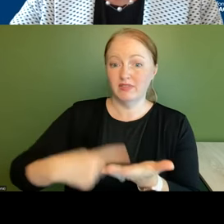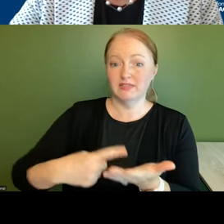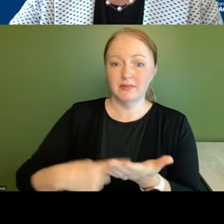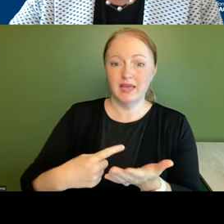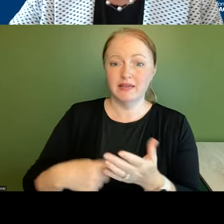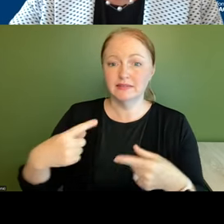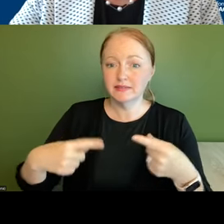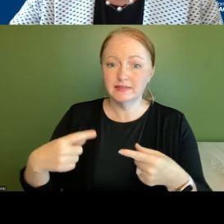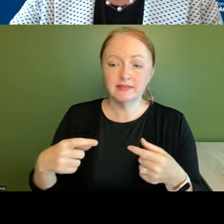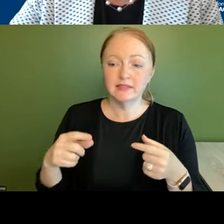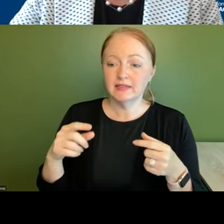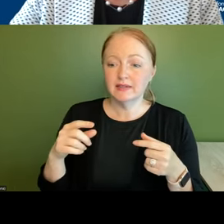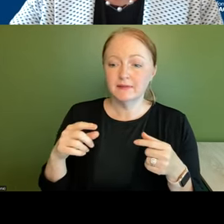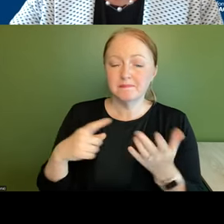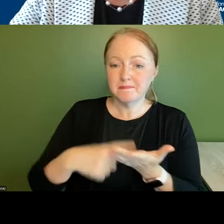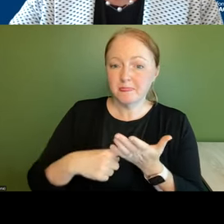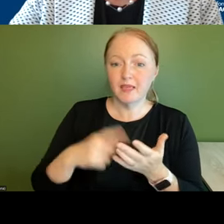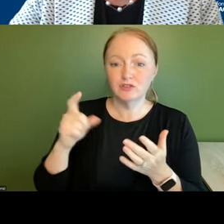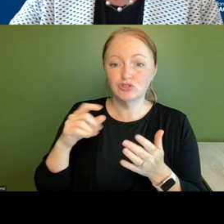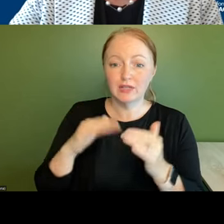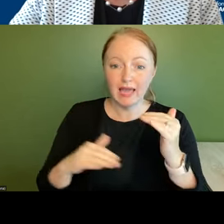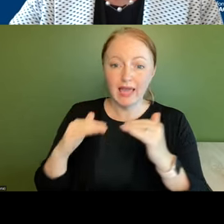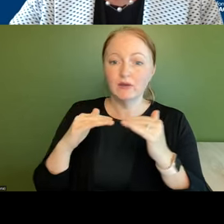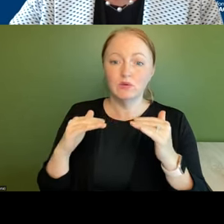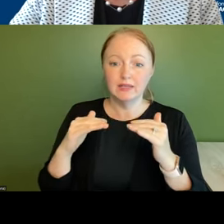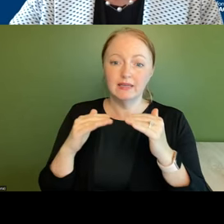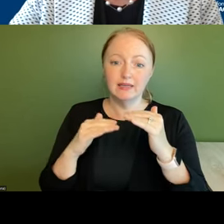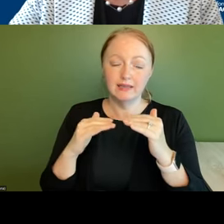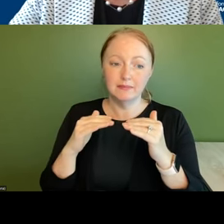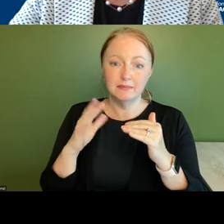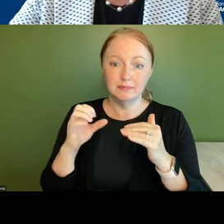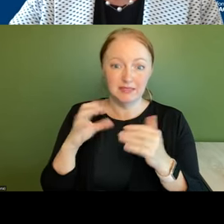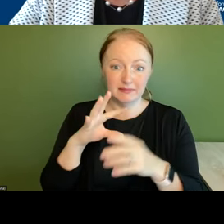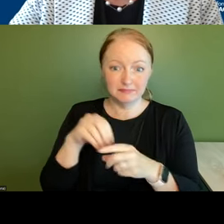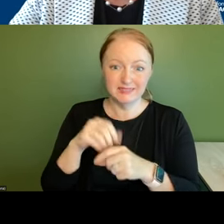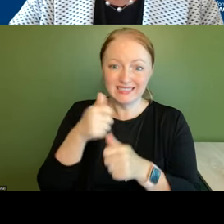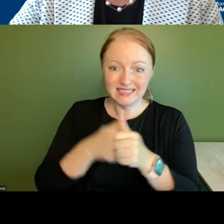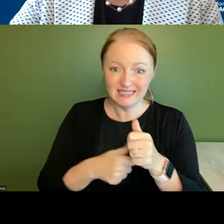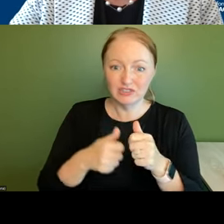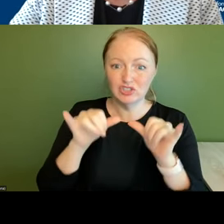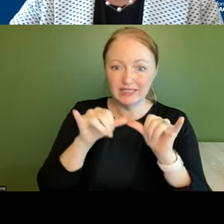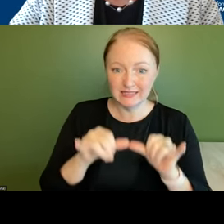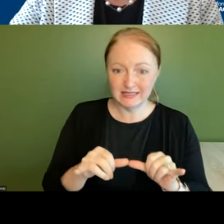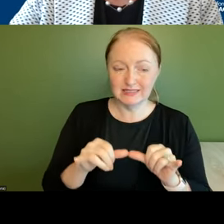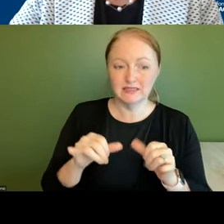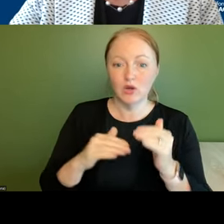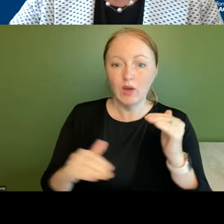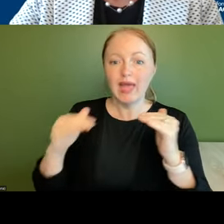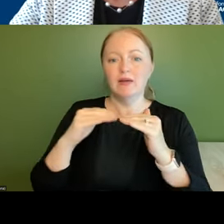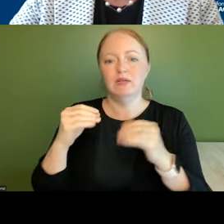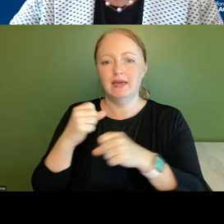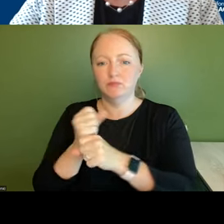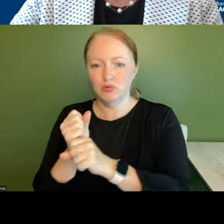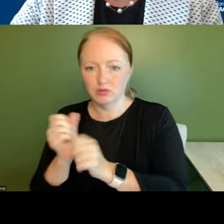like should equity just be something that is part of each of these indices so equity and productivity